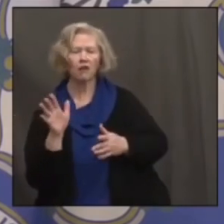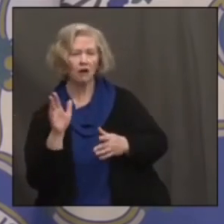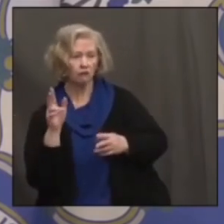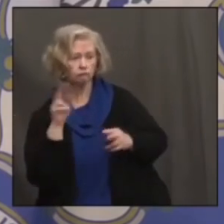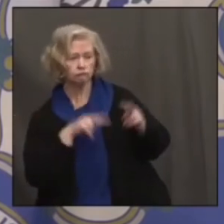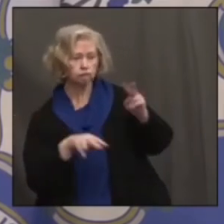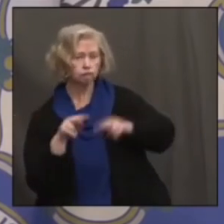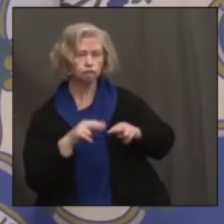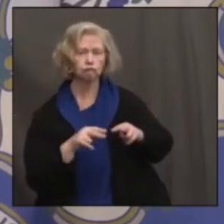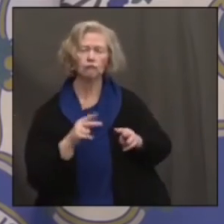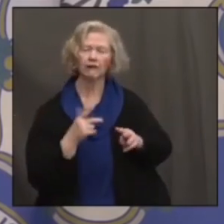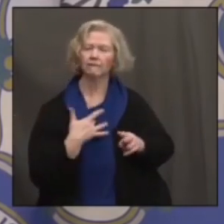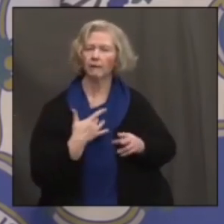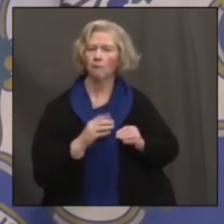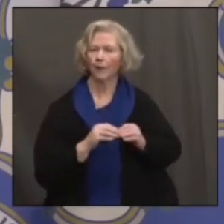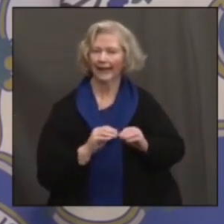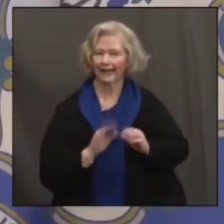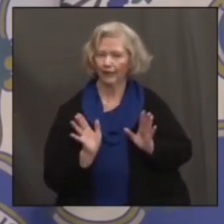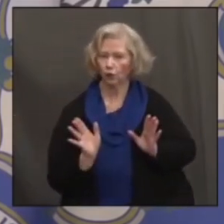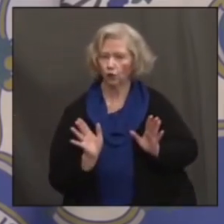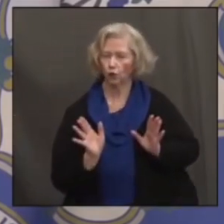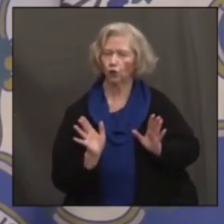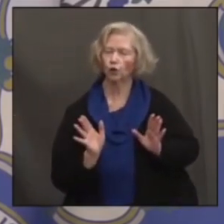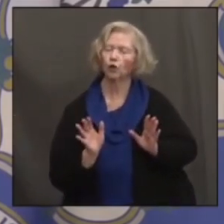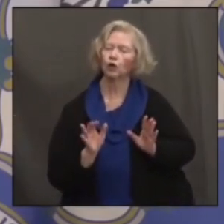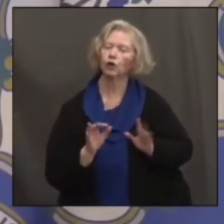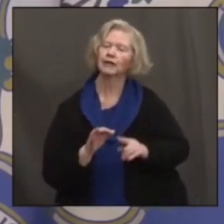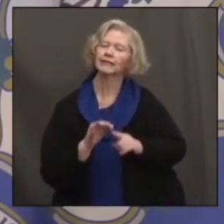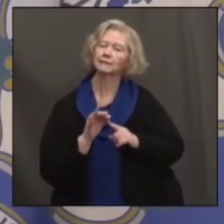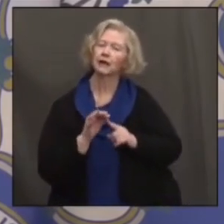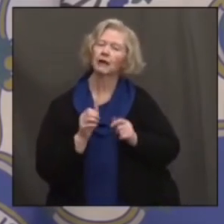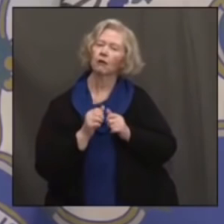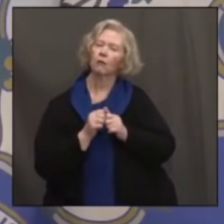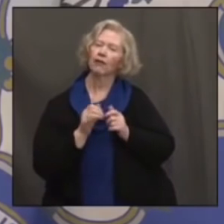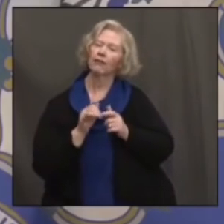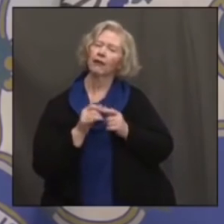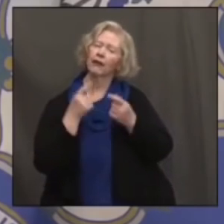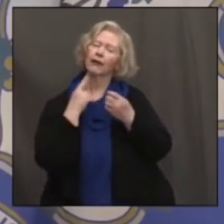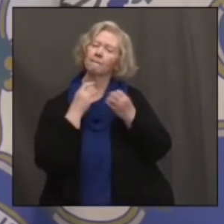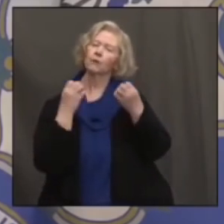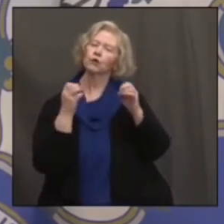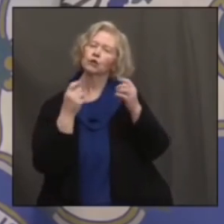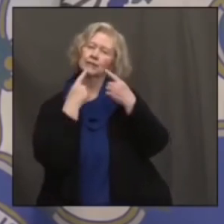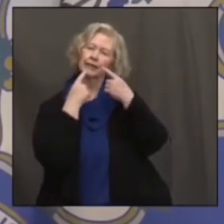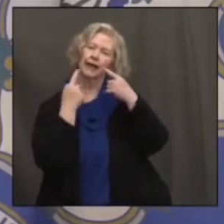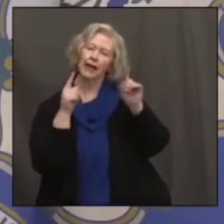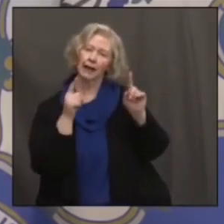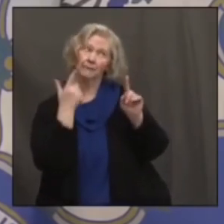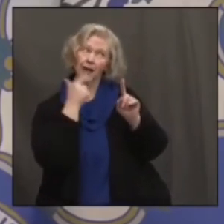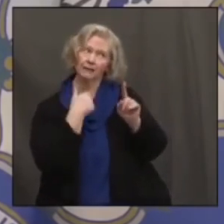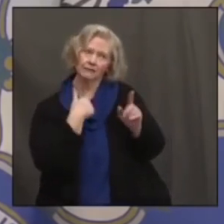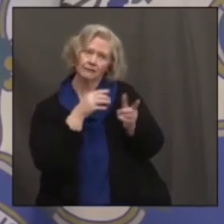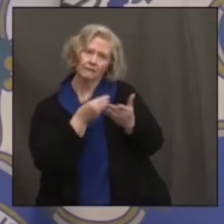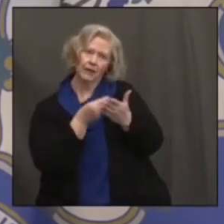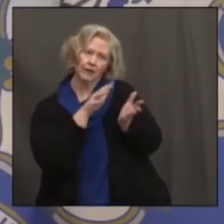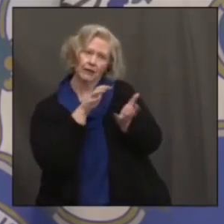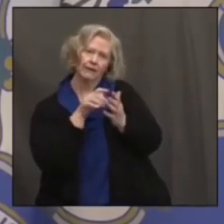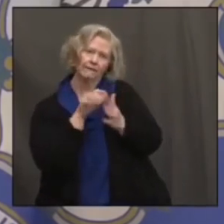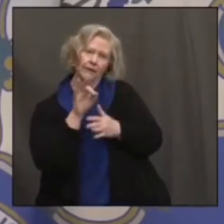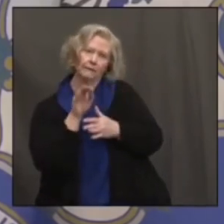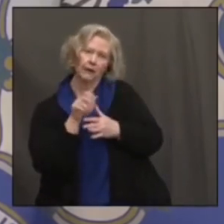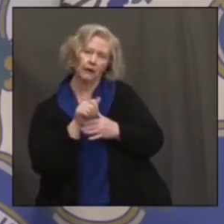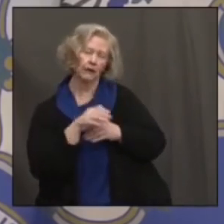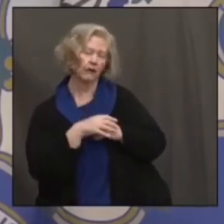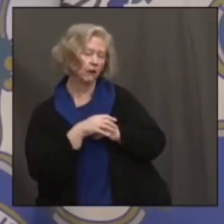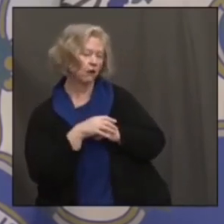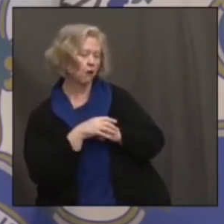be clearer. And especially when it comes comes to the, you know, emergency declaration, what that means for FEMA. So it wasn't a